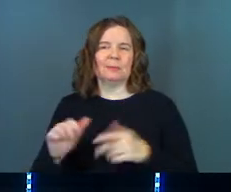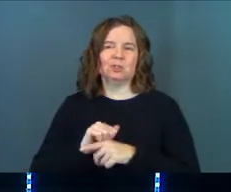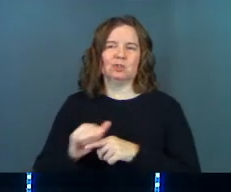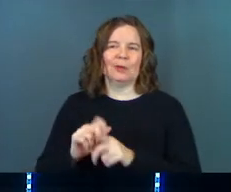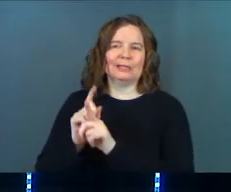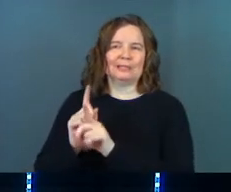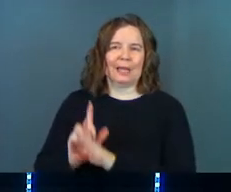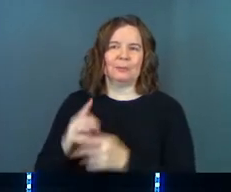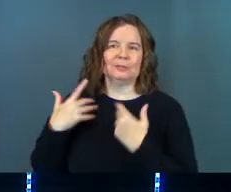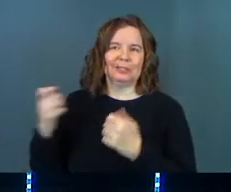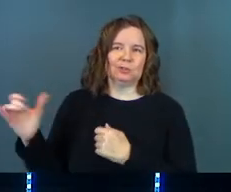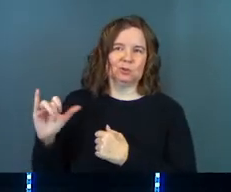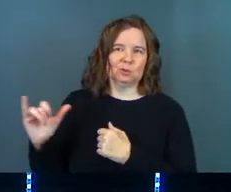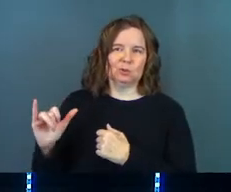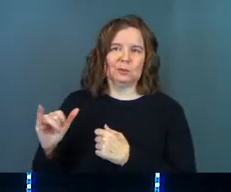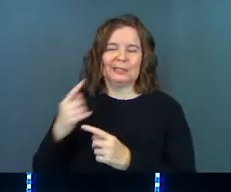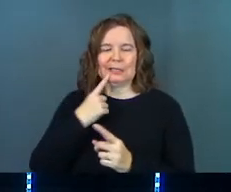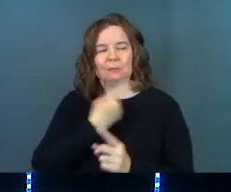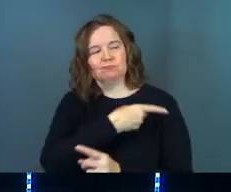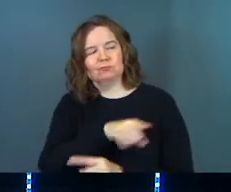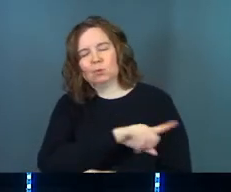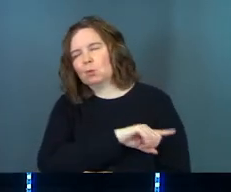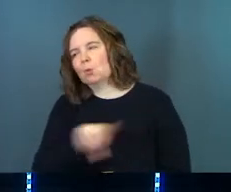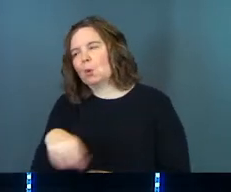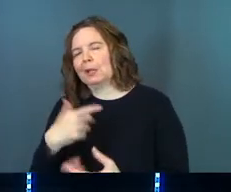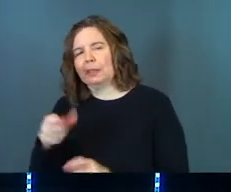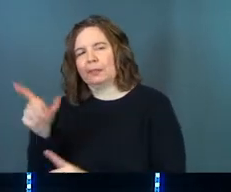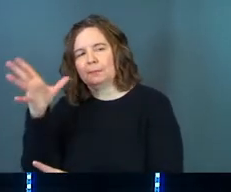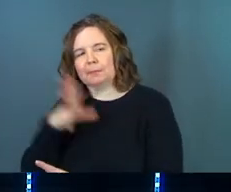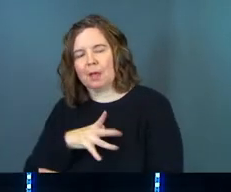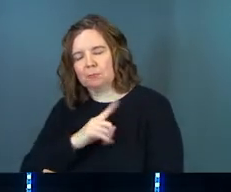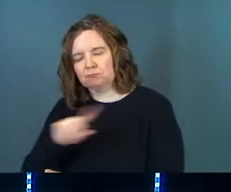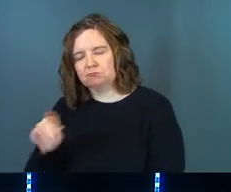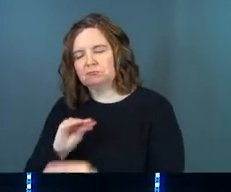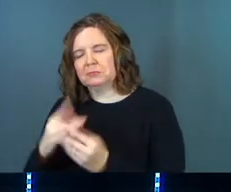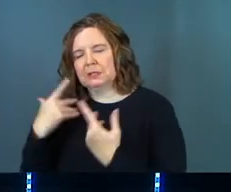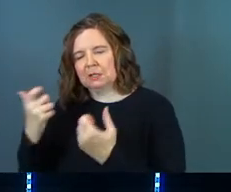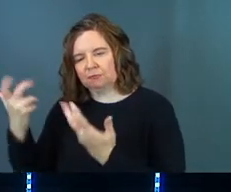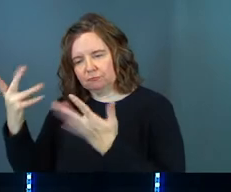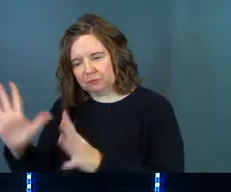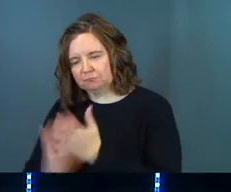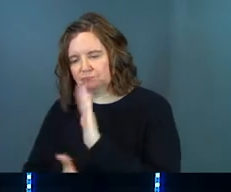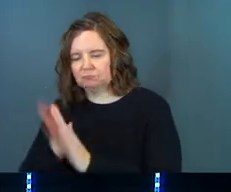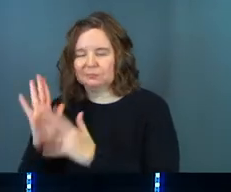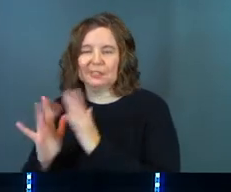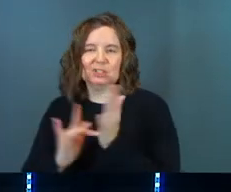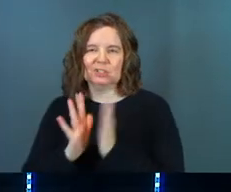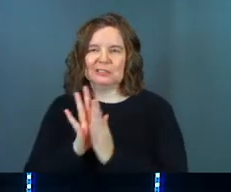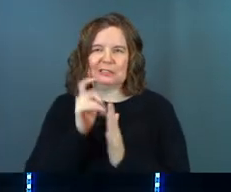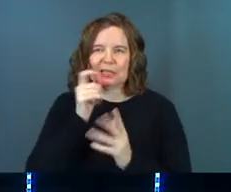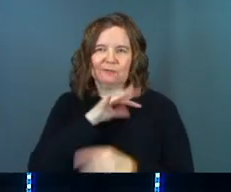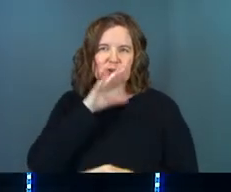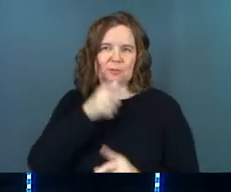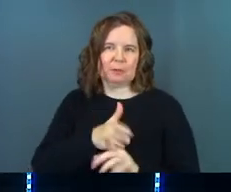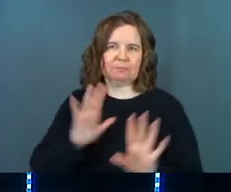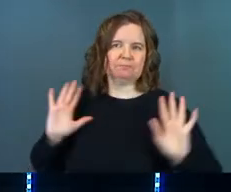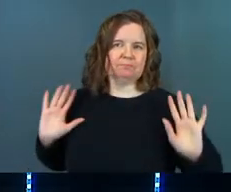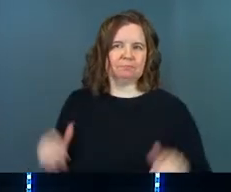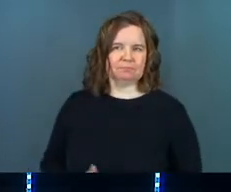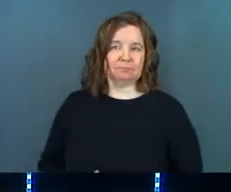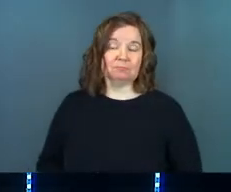trained his disciples to heal too. He can send one of his disciples over to my house. They'll do the healing. Jesus doesn't have to get his hands dirty.